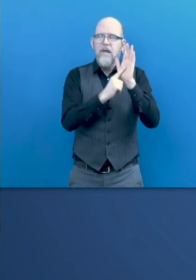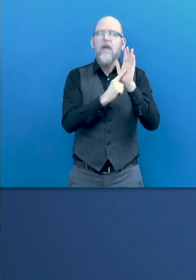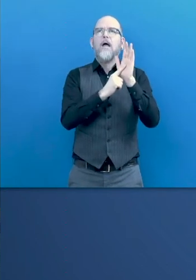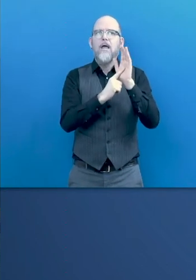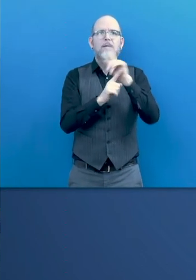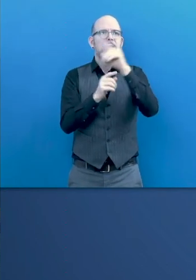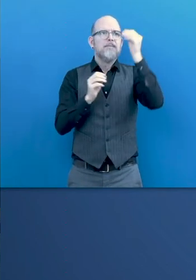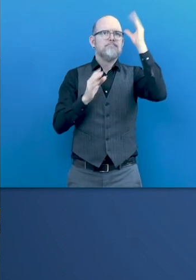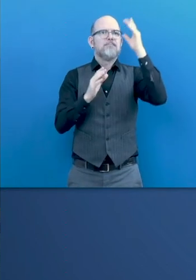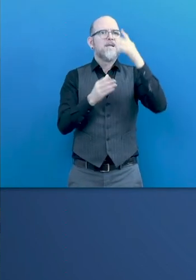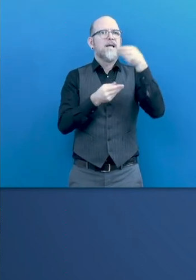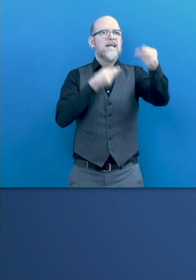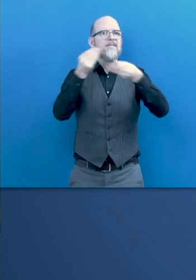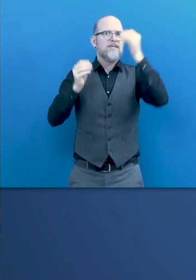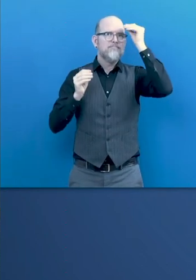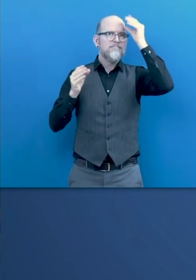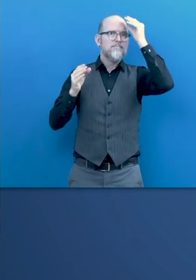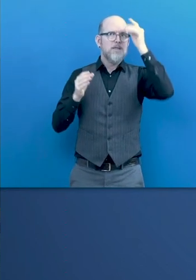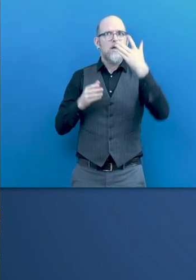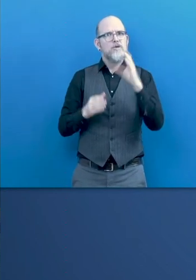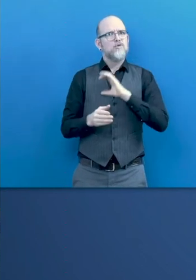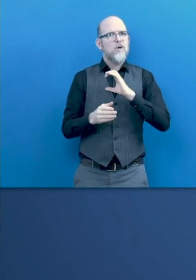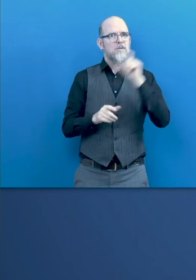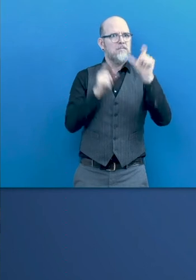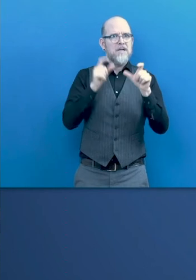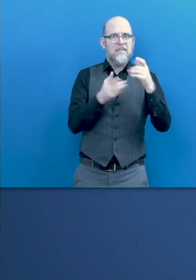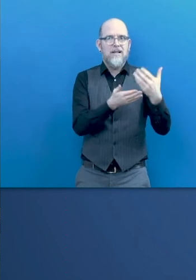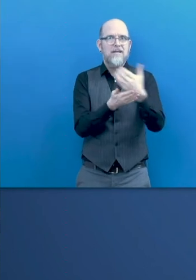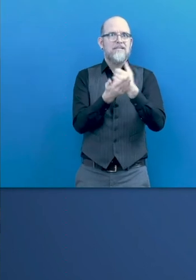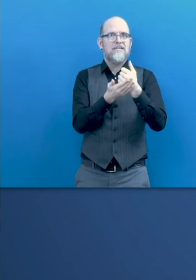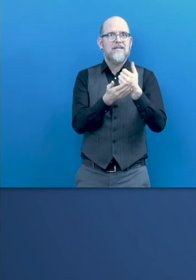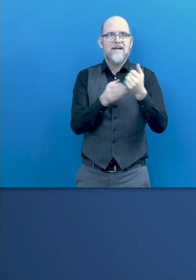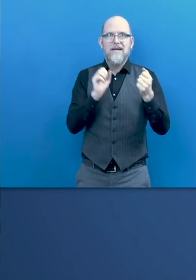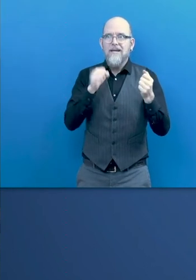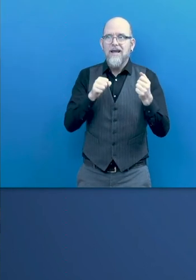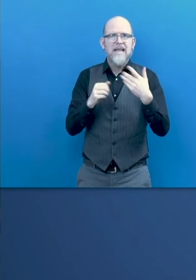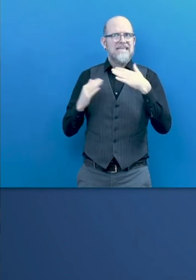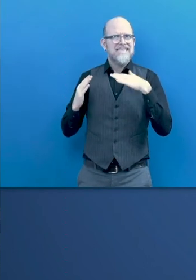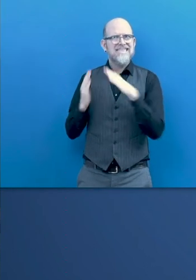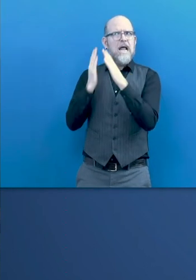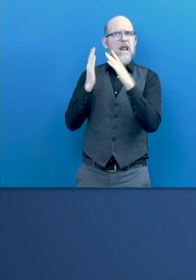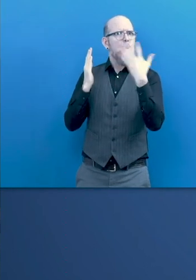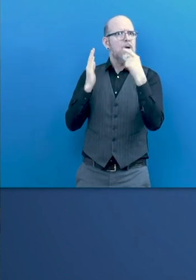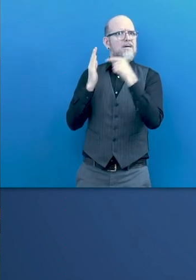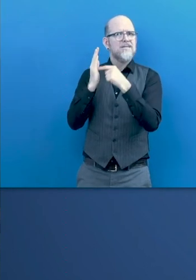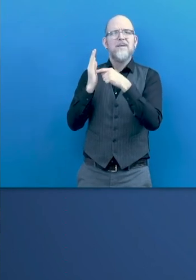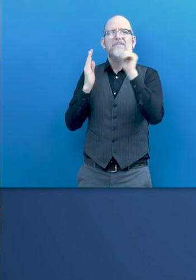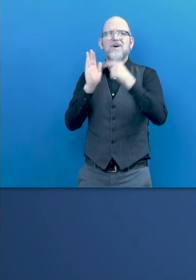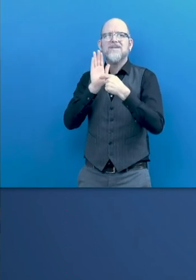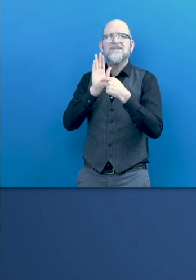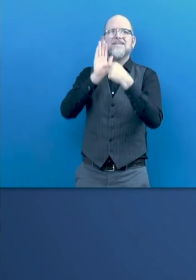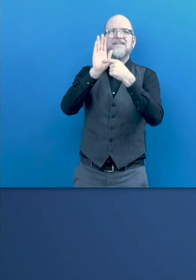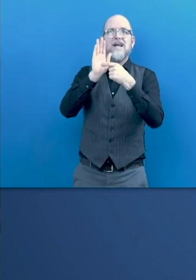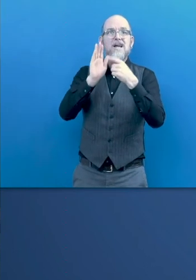people with disabilities. I think, you know, there's a really great positioning in terms of